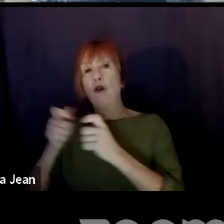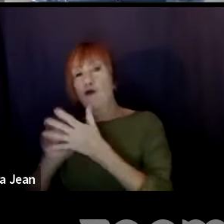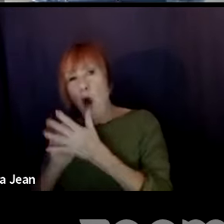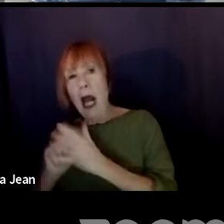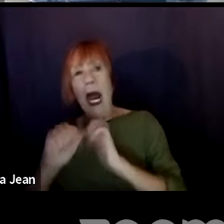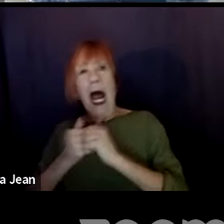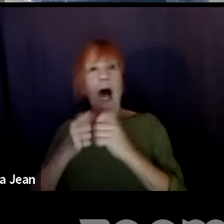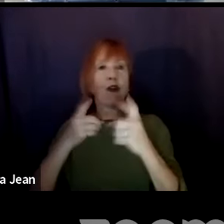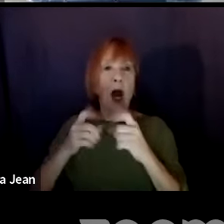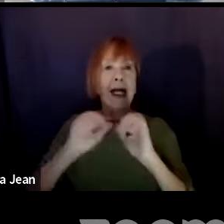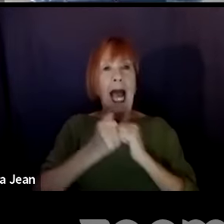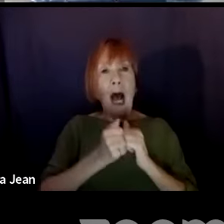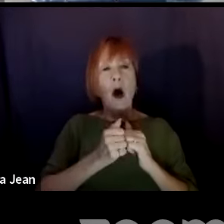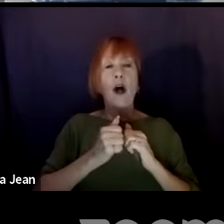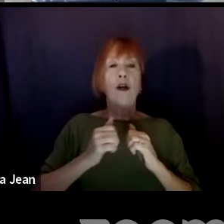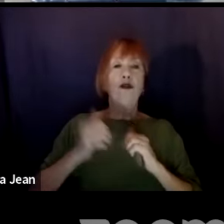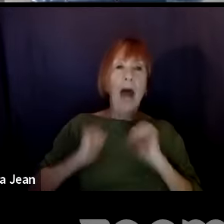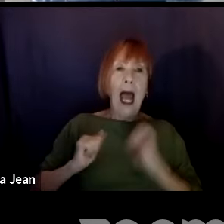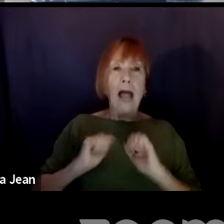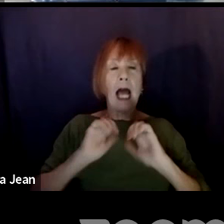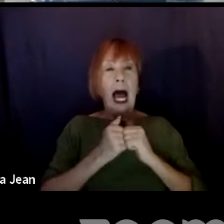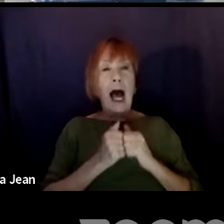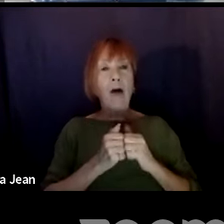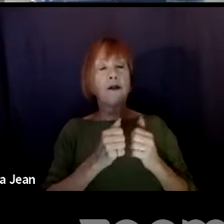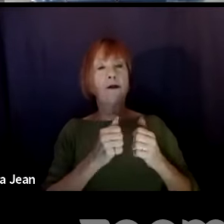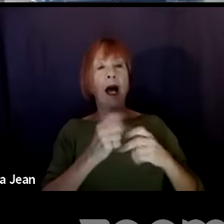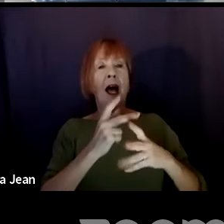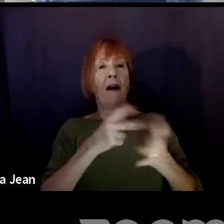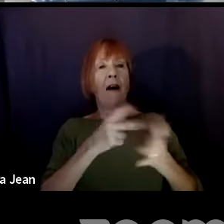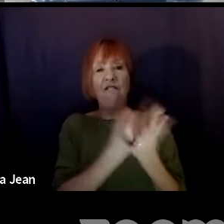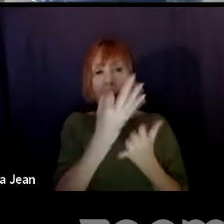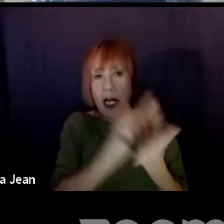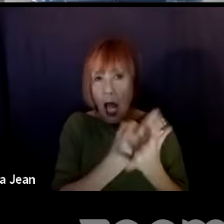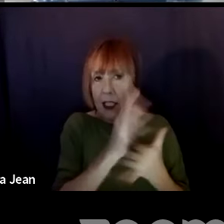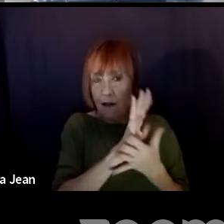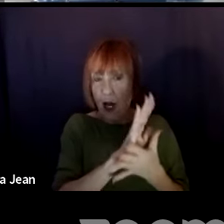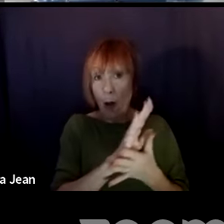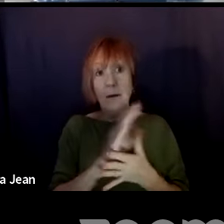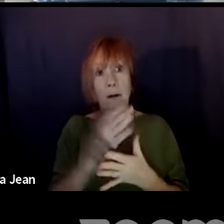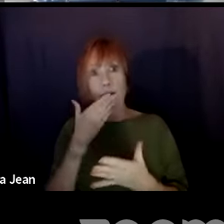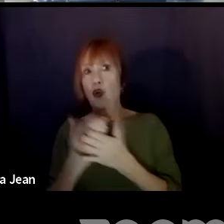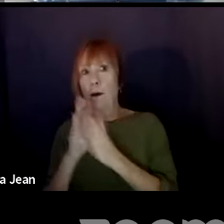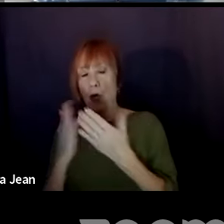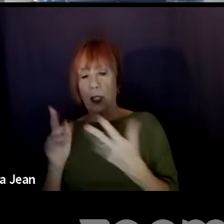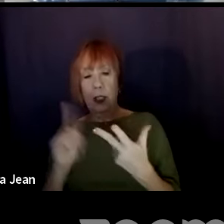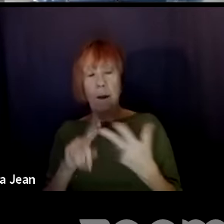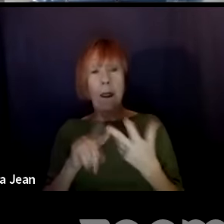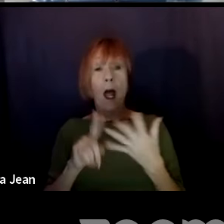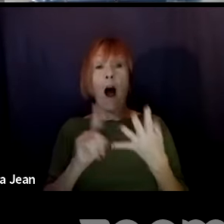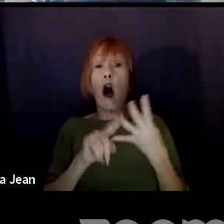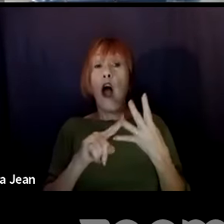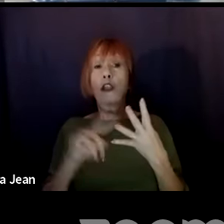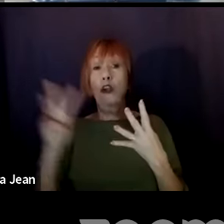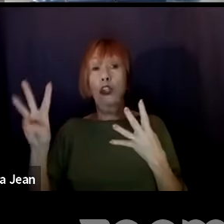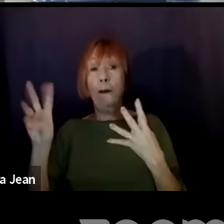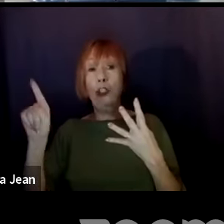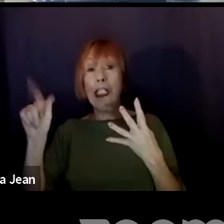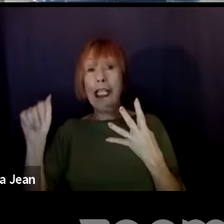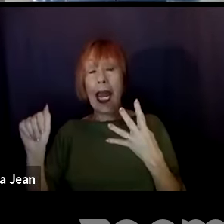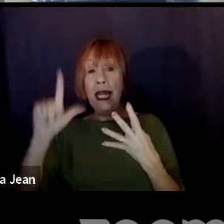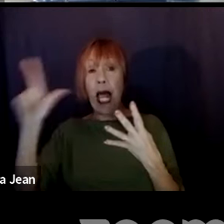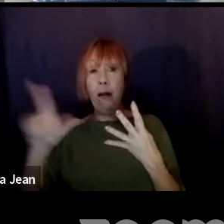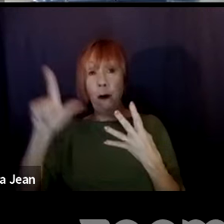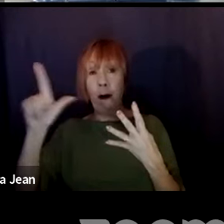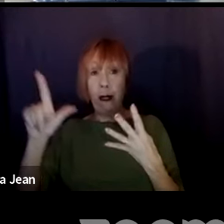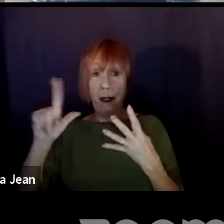film, how to finance a film, so they've got a great list of books. I would also go to the WGA Library when it opens up again.